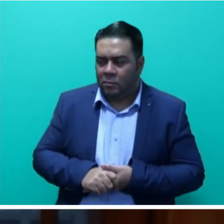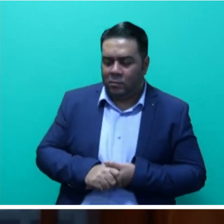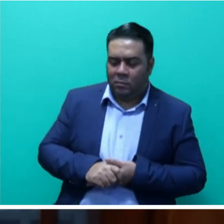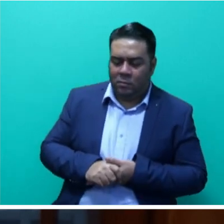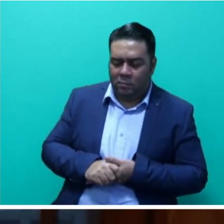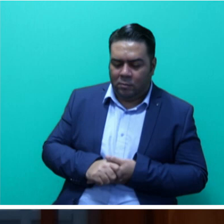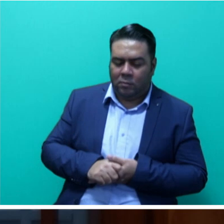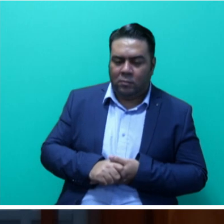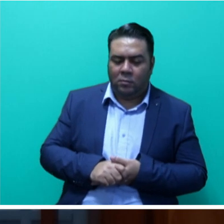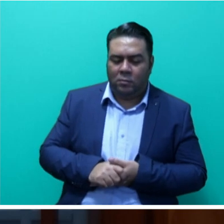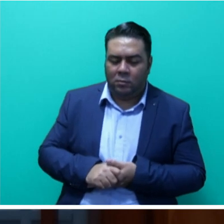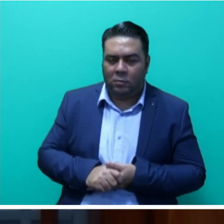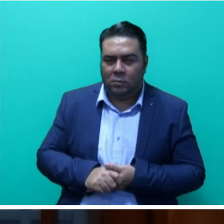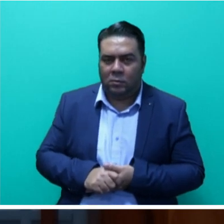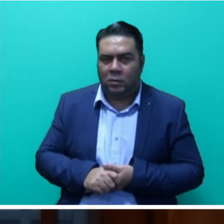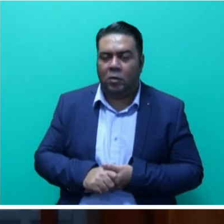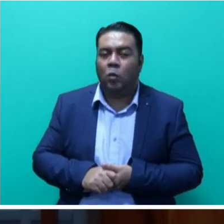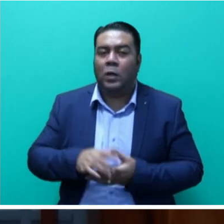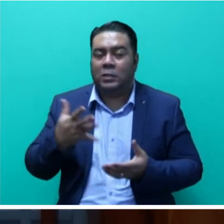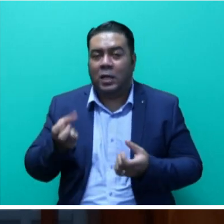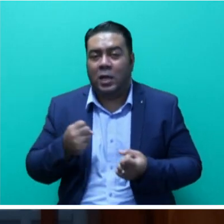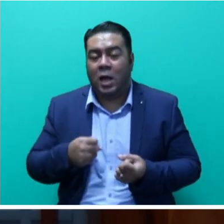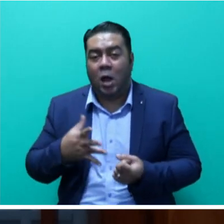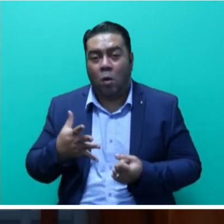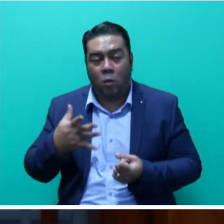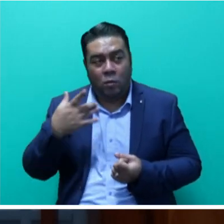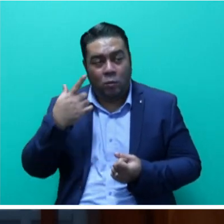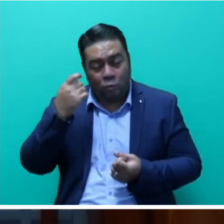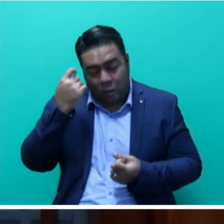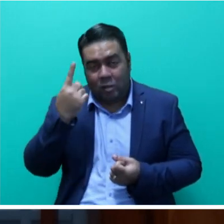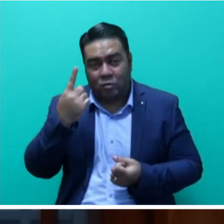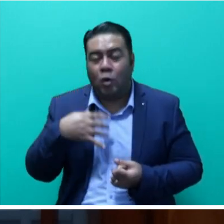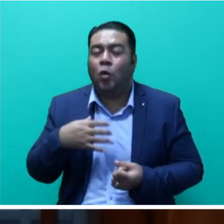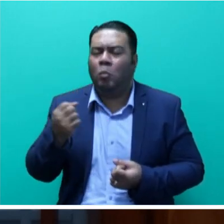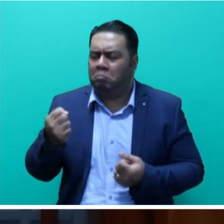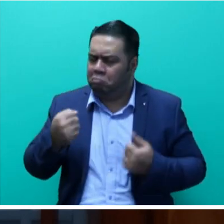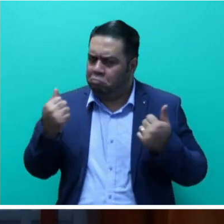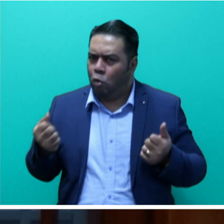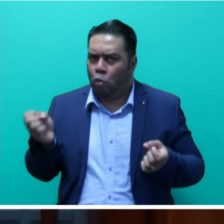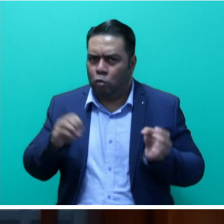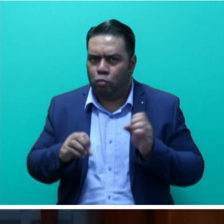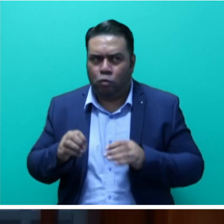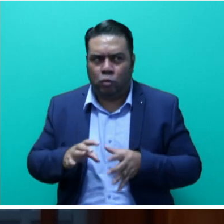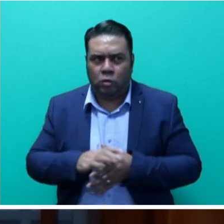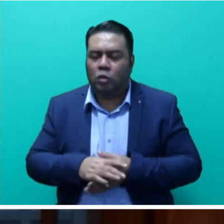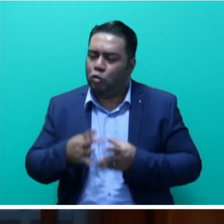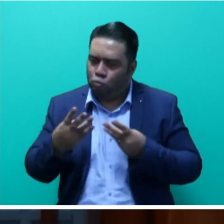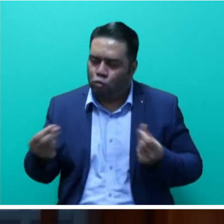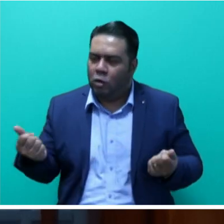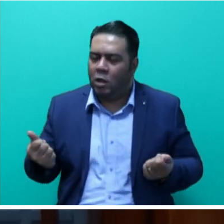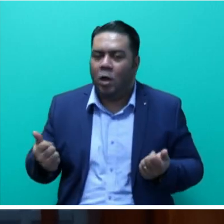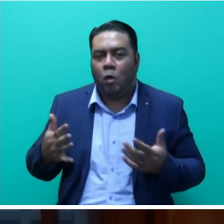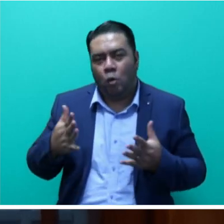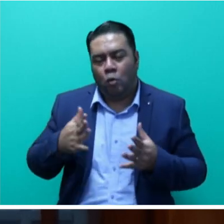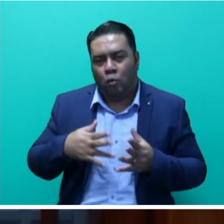to extend our condolences, recognise his significant contribution to the smooth running of this gas body,